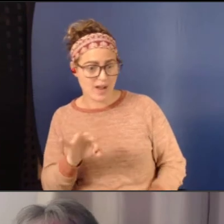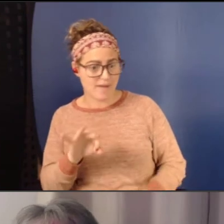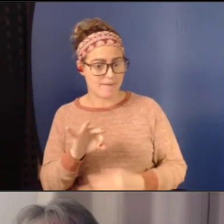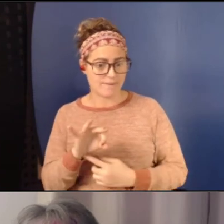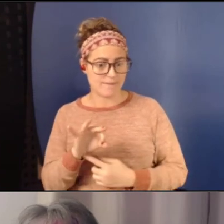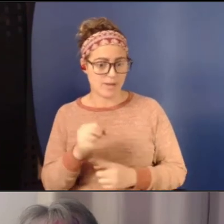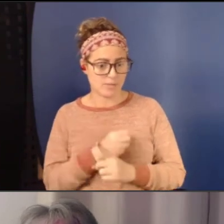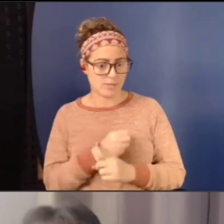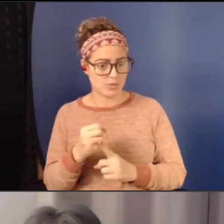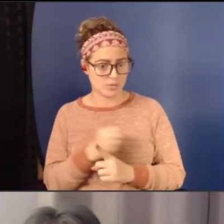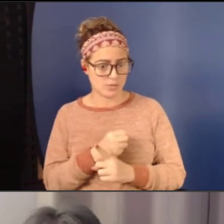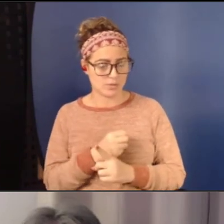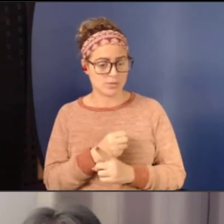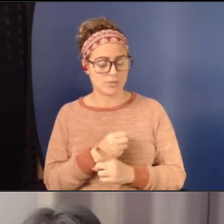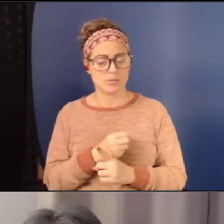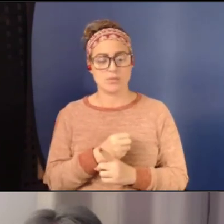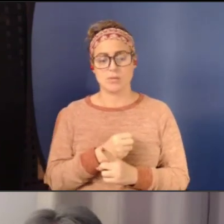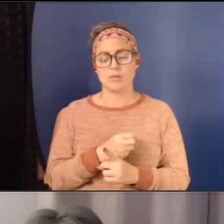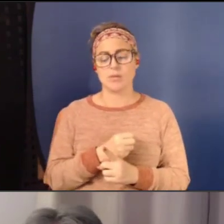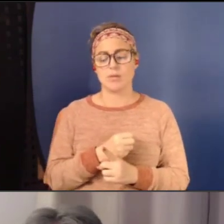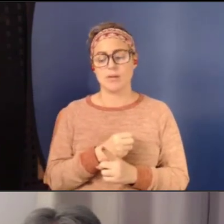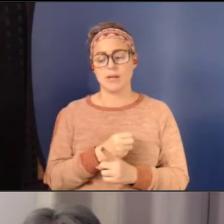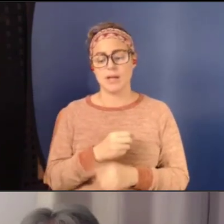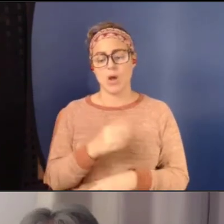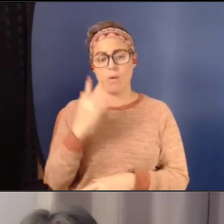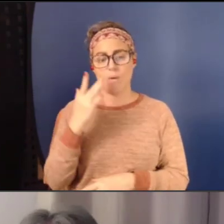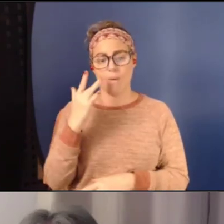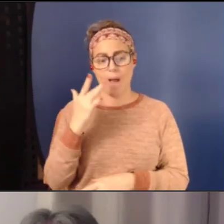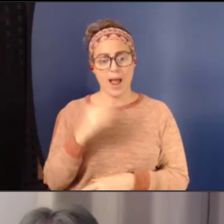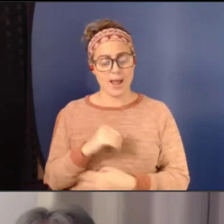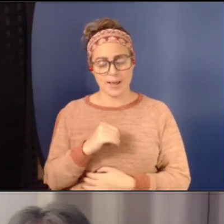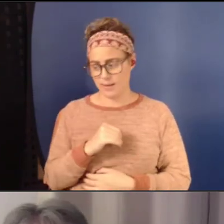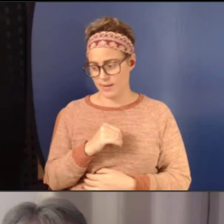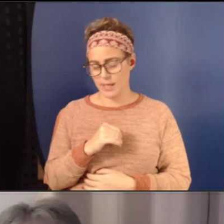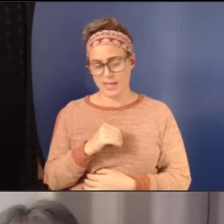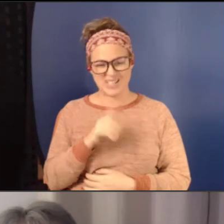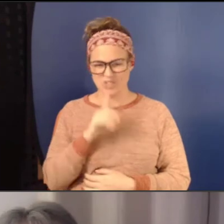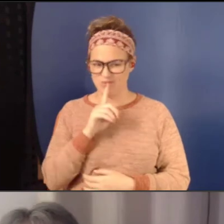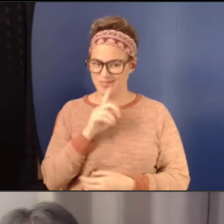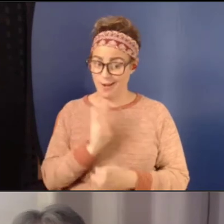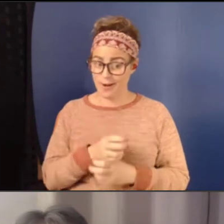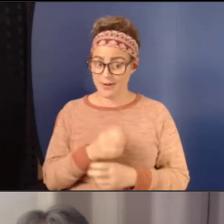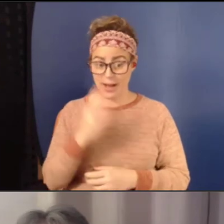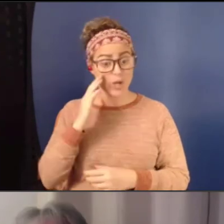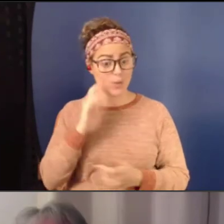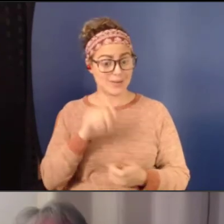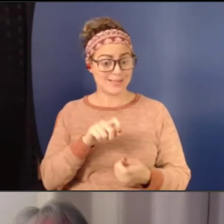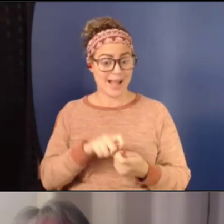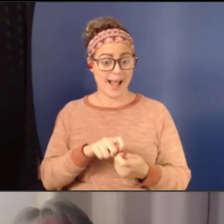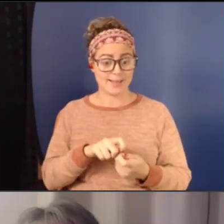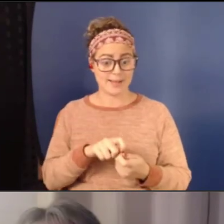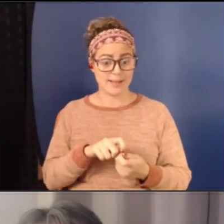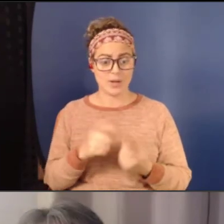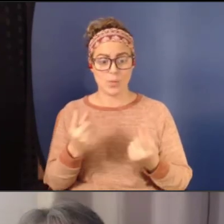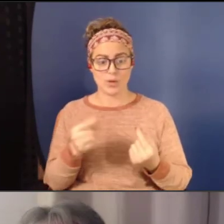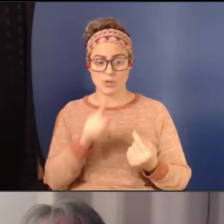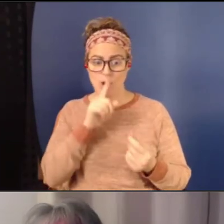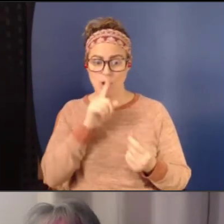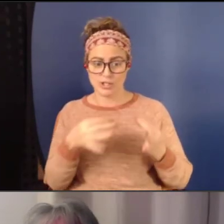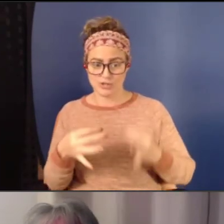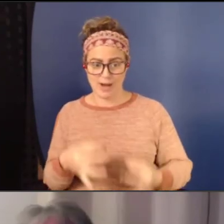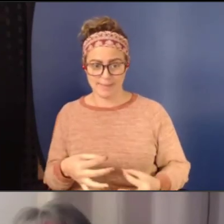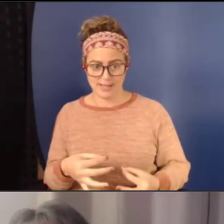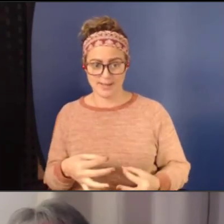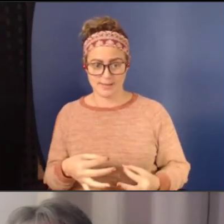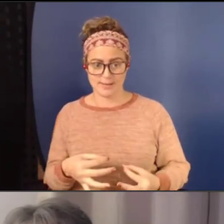it's really hard to, uh, I, I know exactly, uh, what you're describing. It's